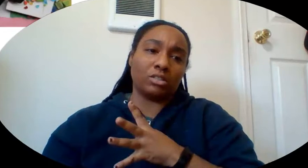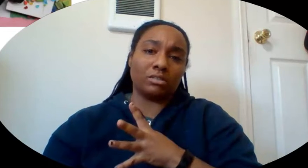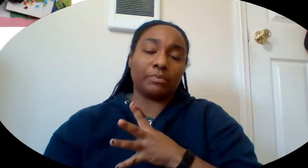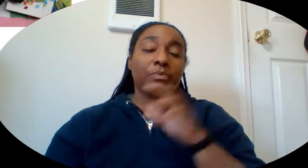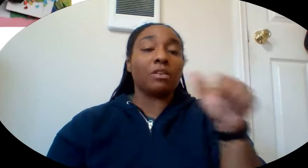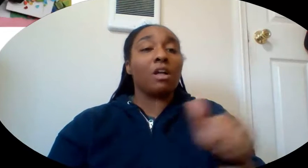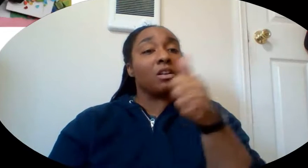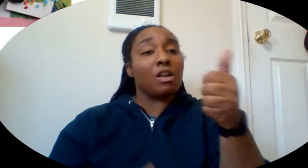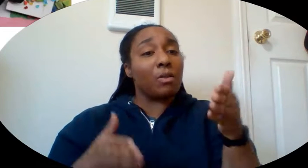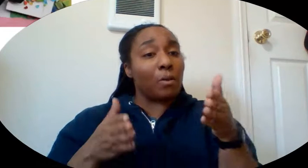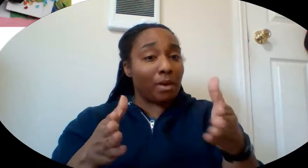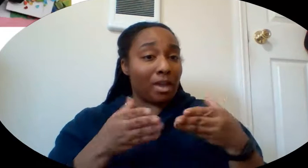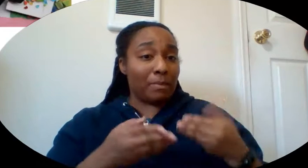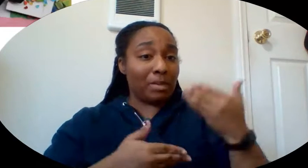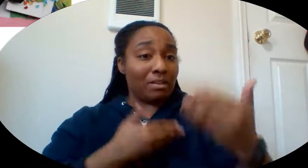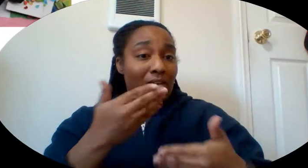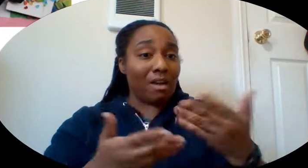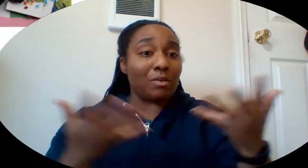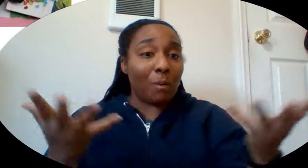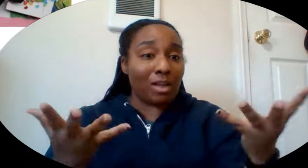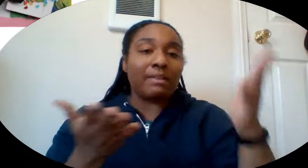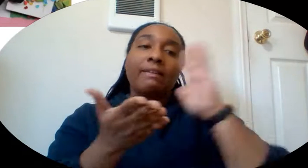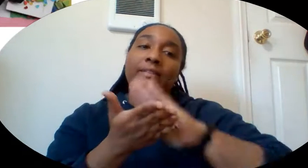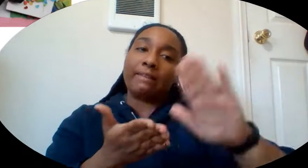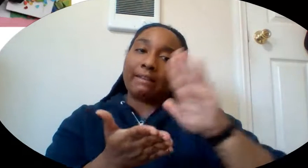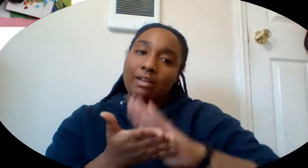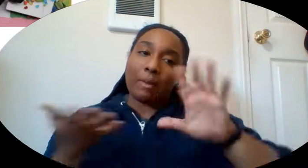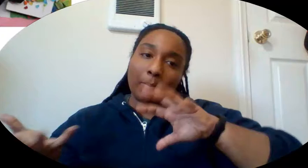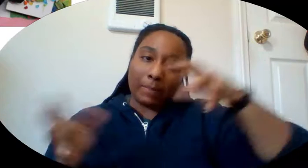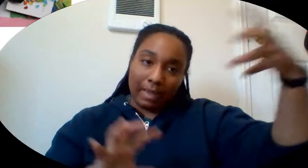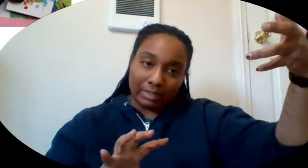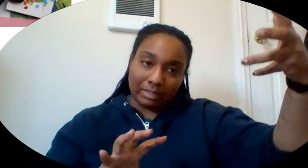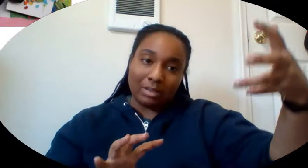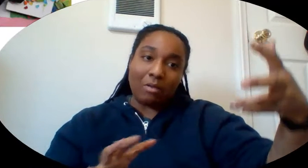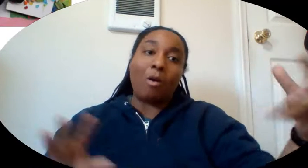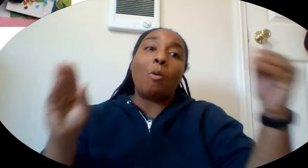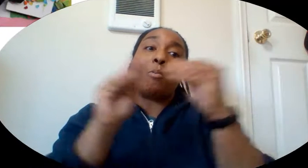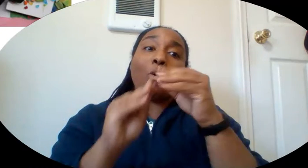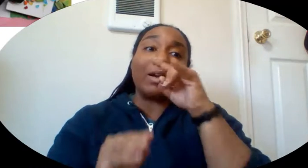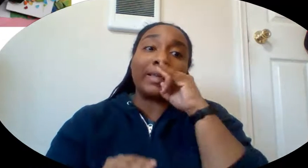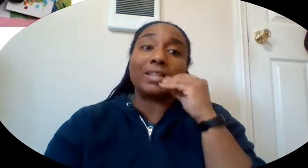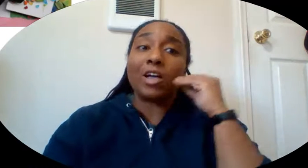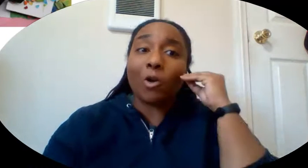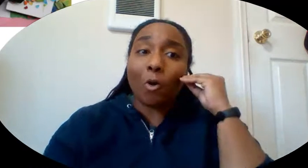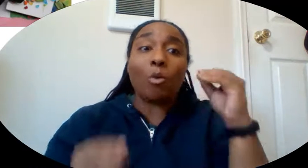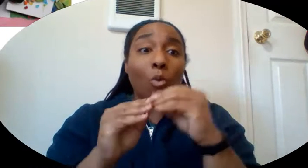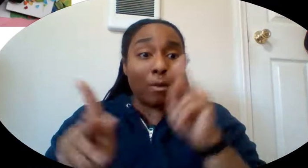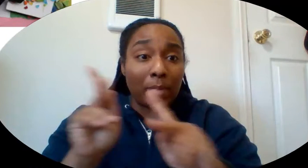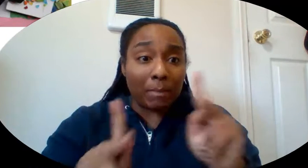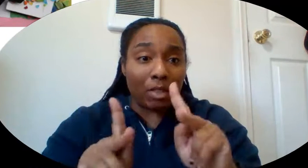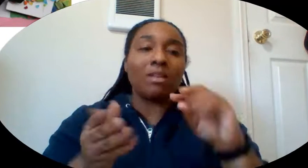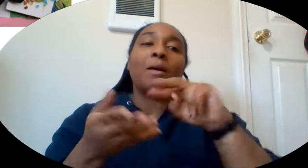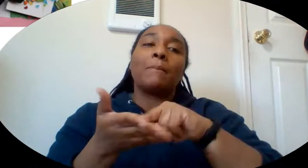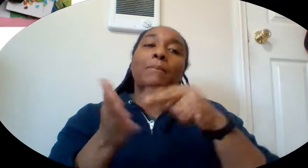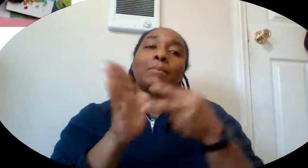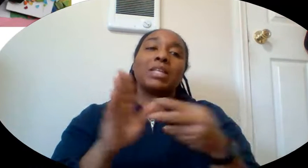Another way to be kind is to clean up your masses. More kids at home and more people at home means more